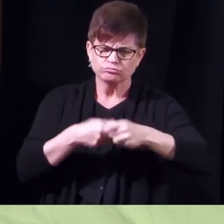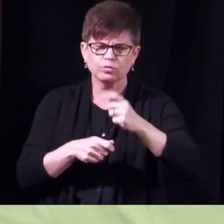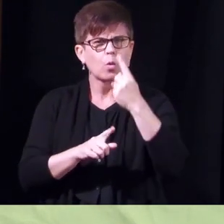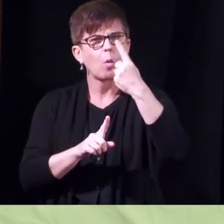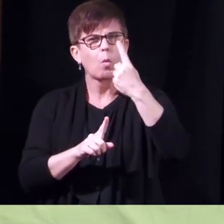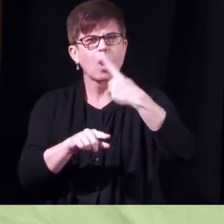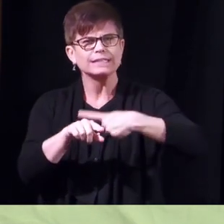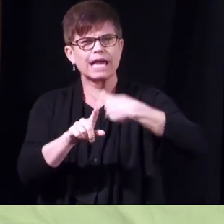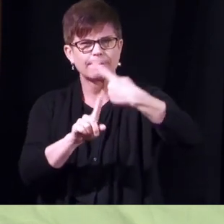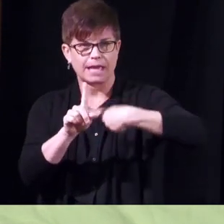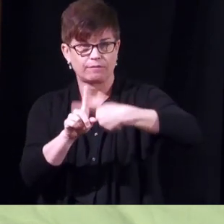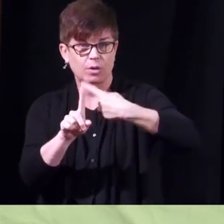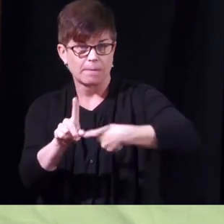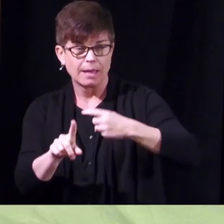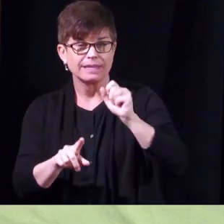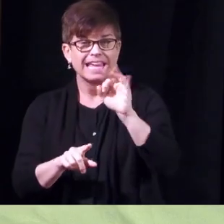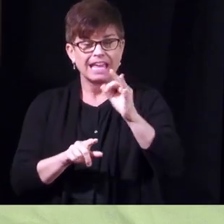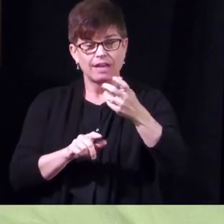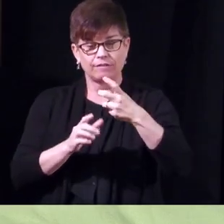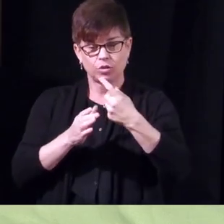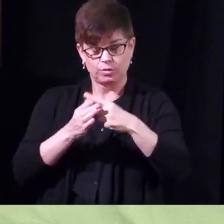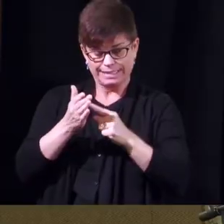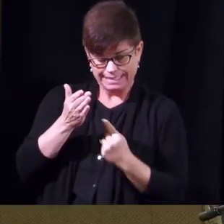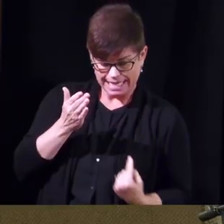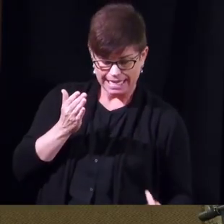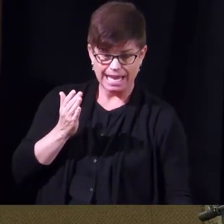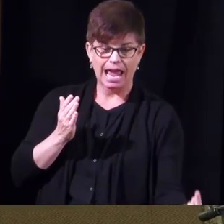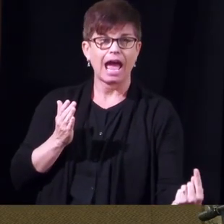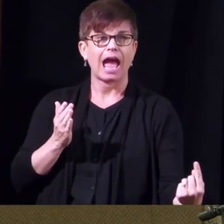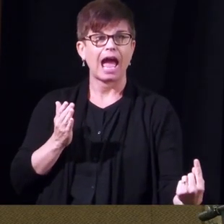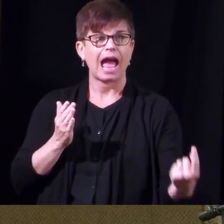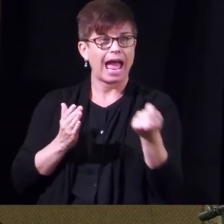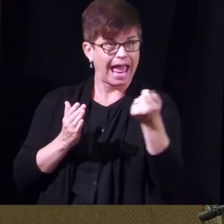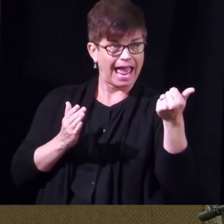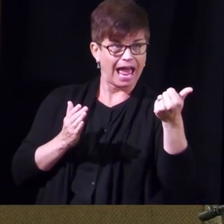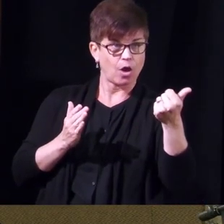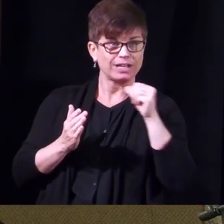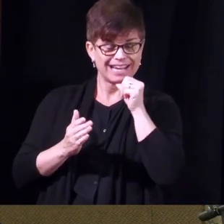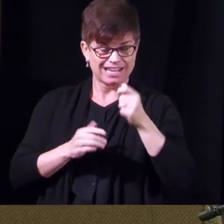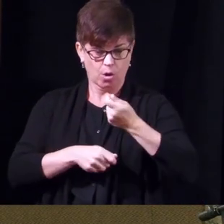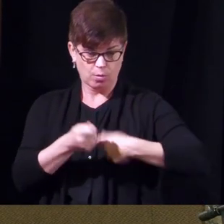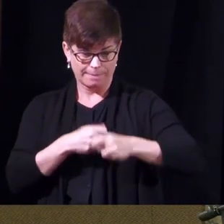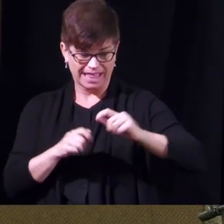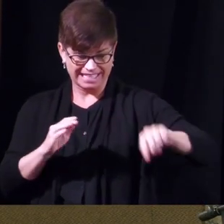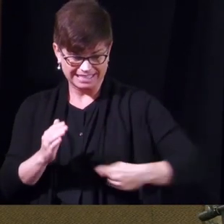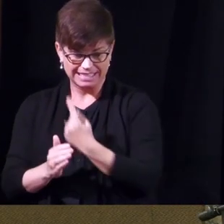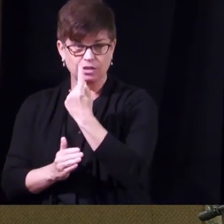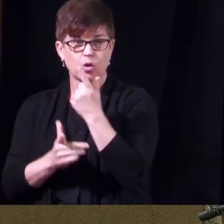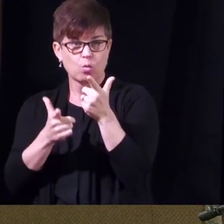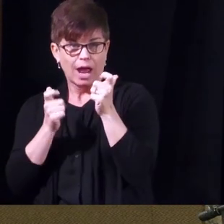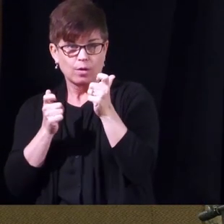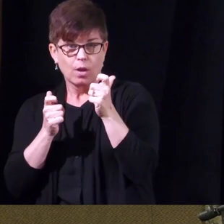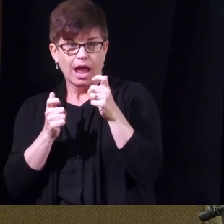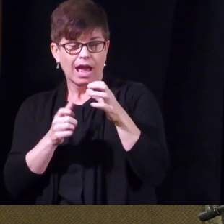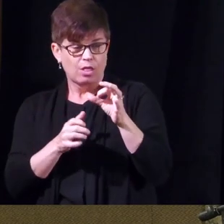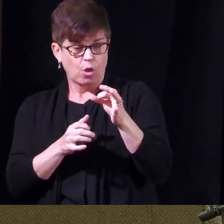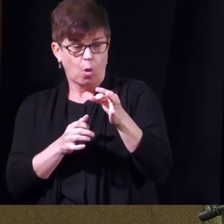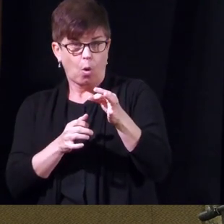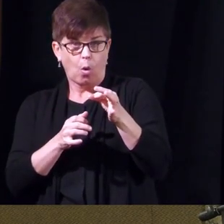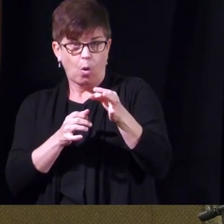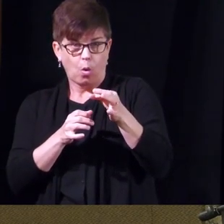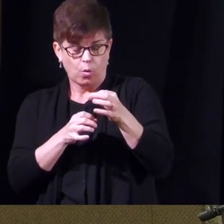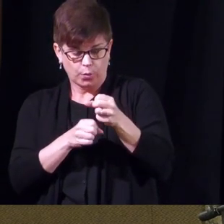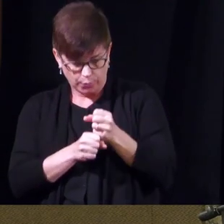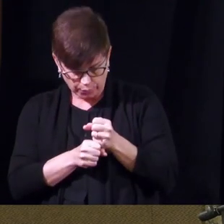out and not replace a catheter right away that hole will close up that tract will close very quickly in a matter of hours